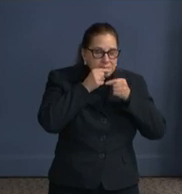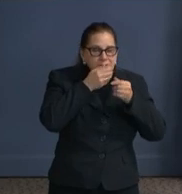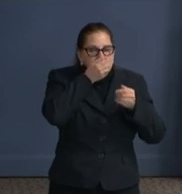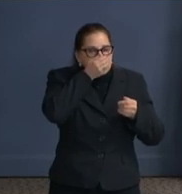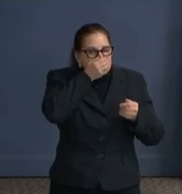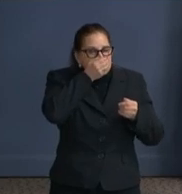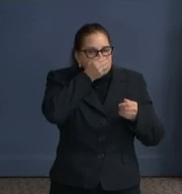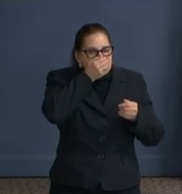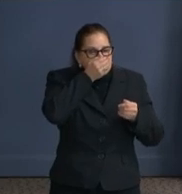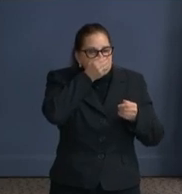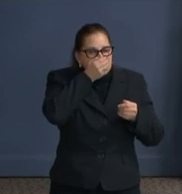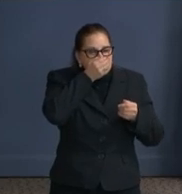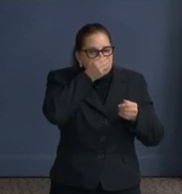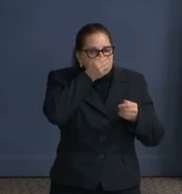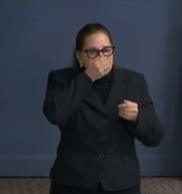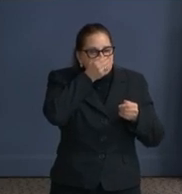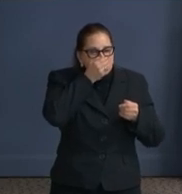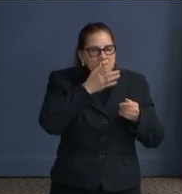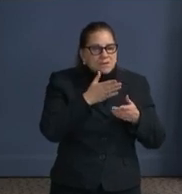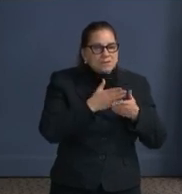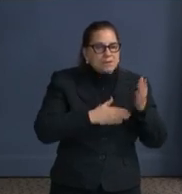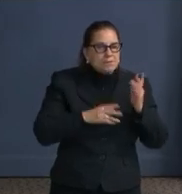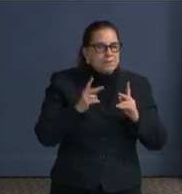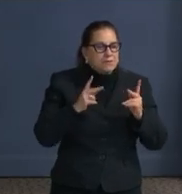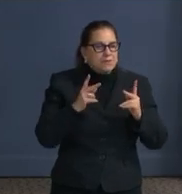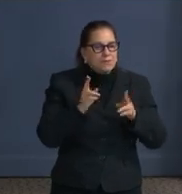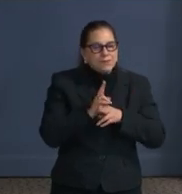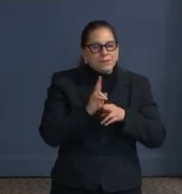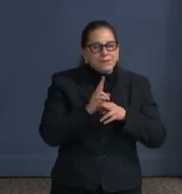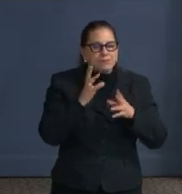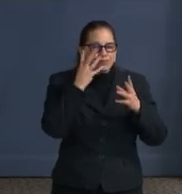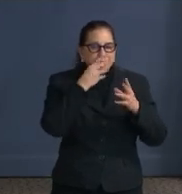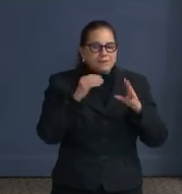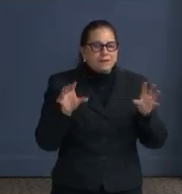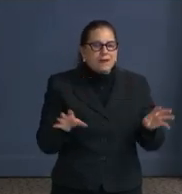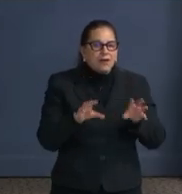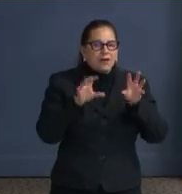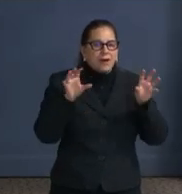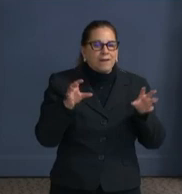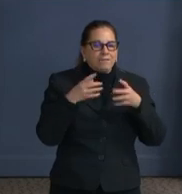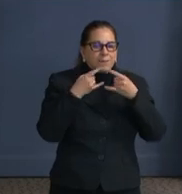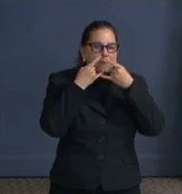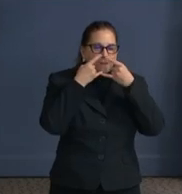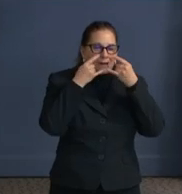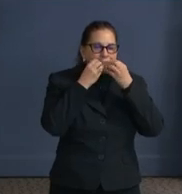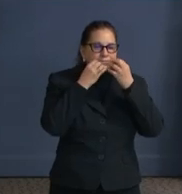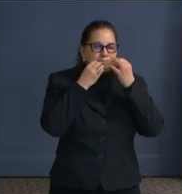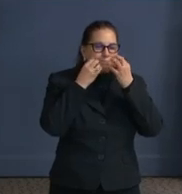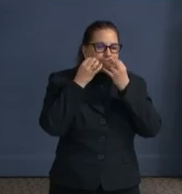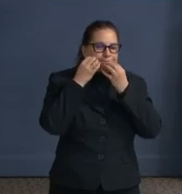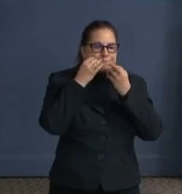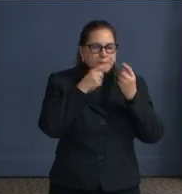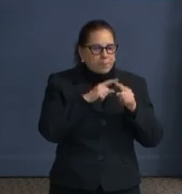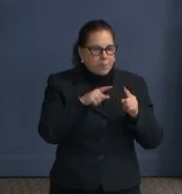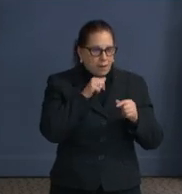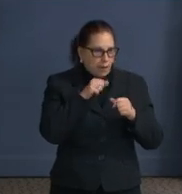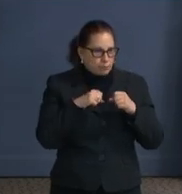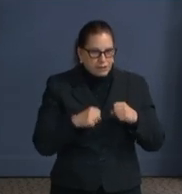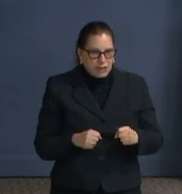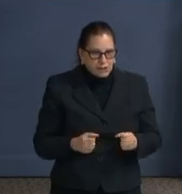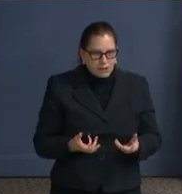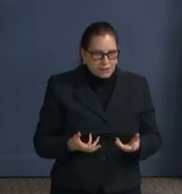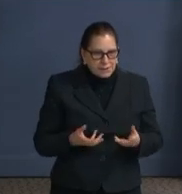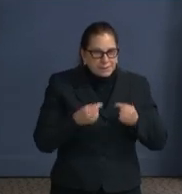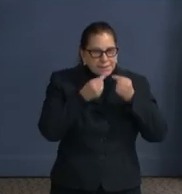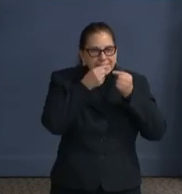just wearing a fashion mask and they want to make sure that you're not just doing that. We see a lot of sequins masks that don't have another layer underneath.